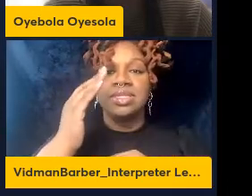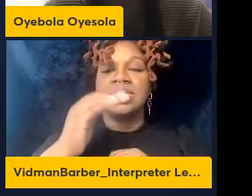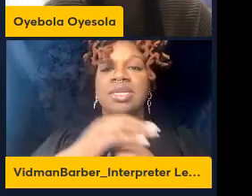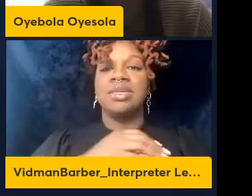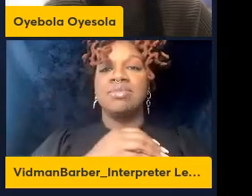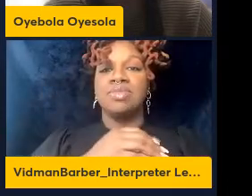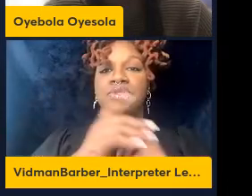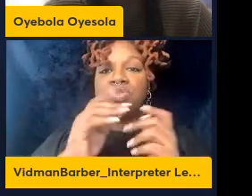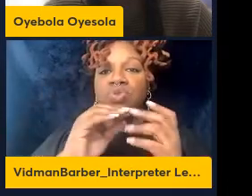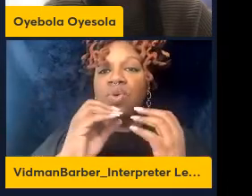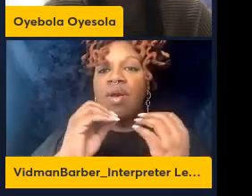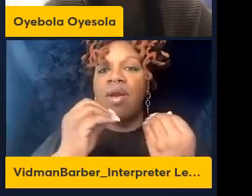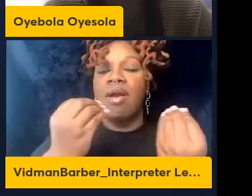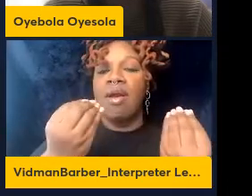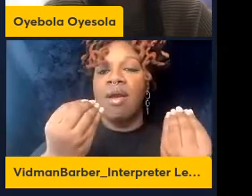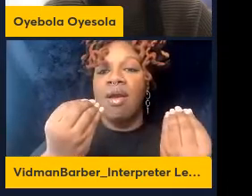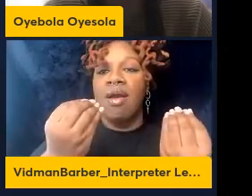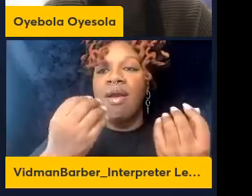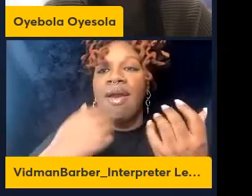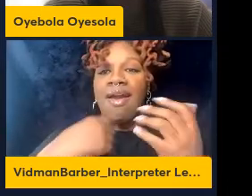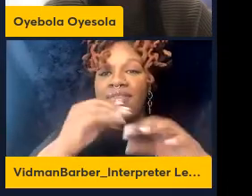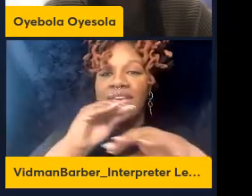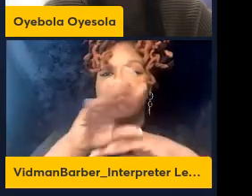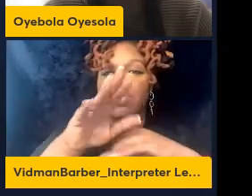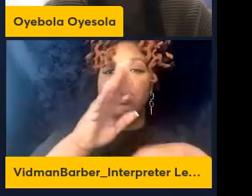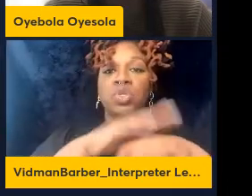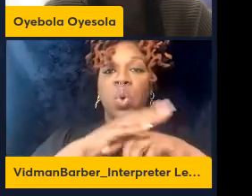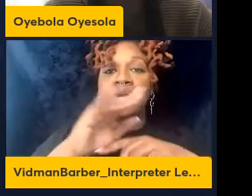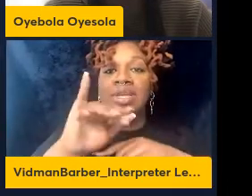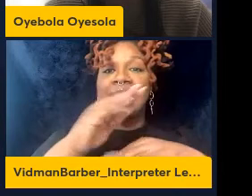on immune variation and